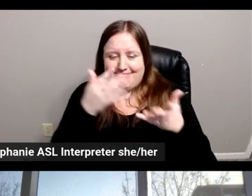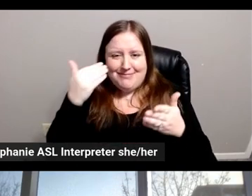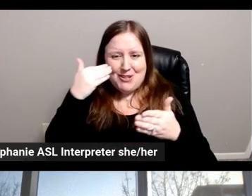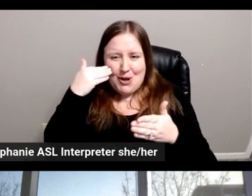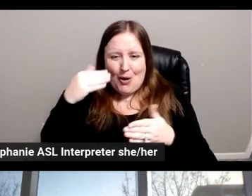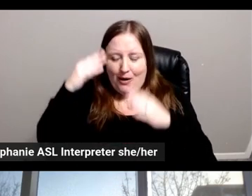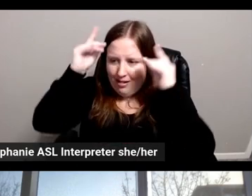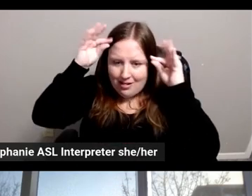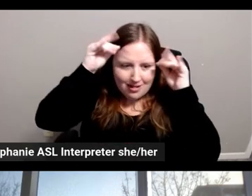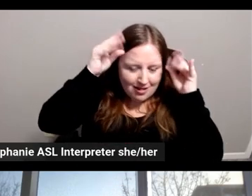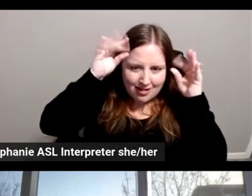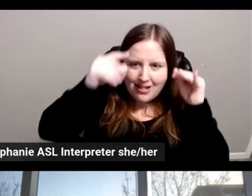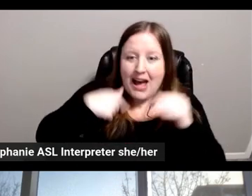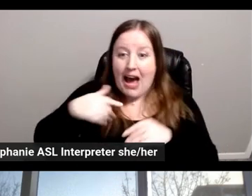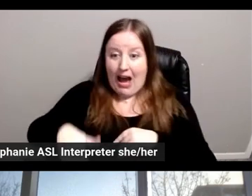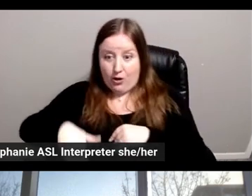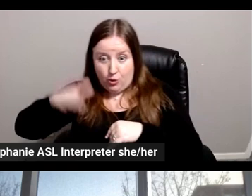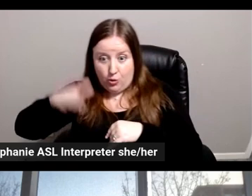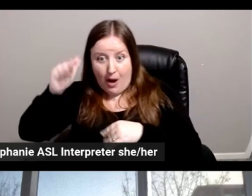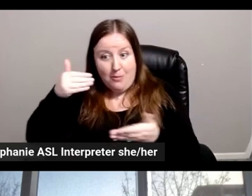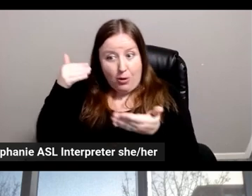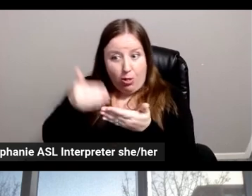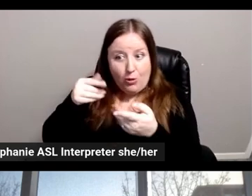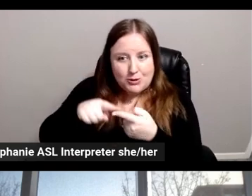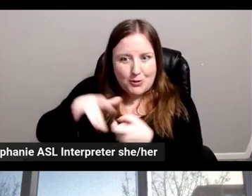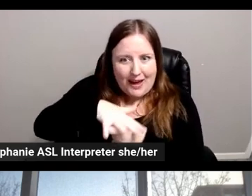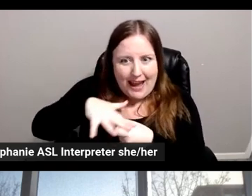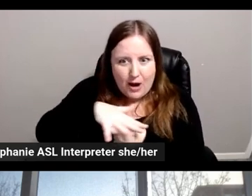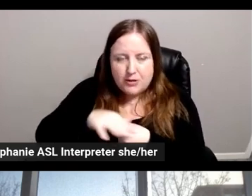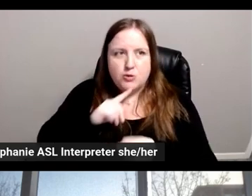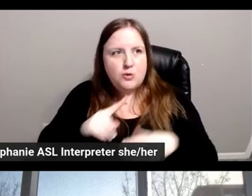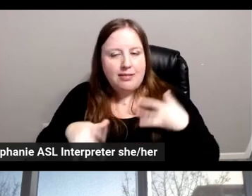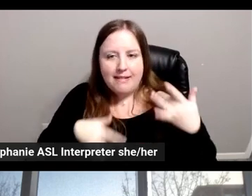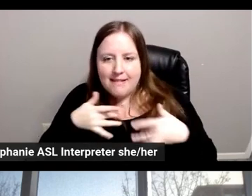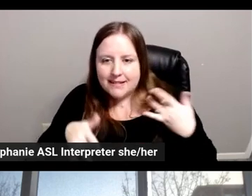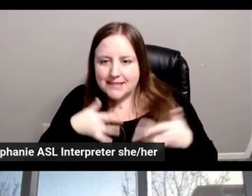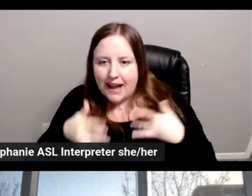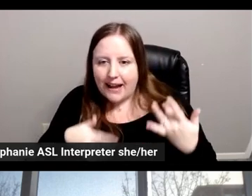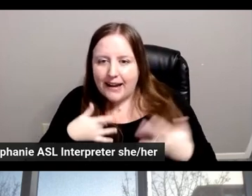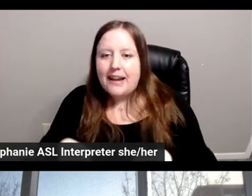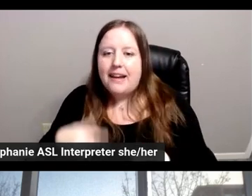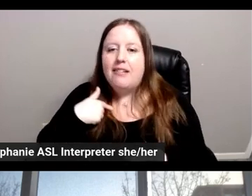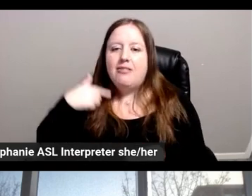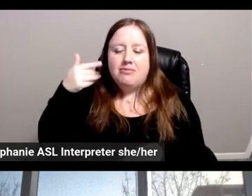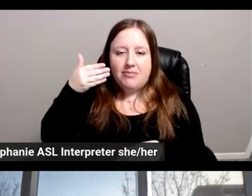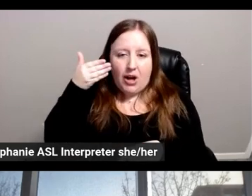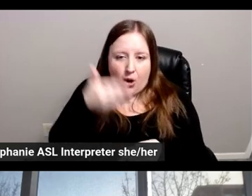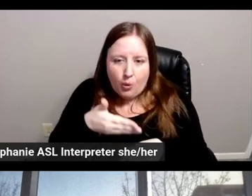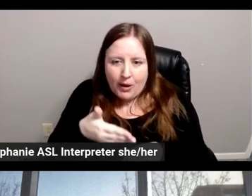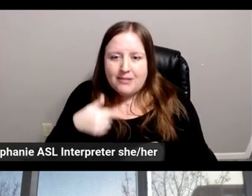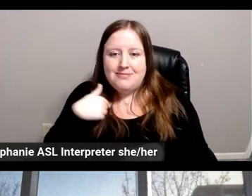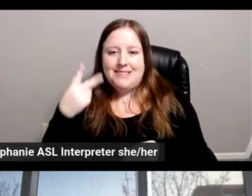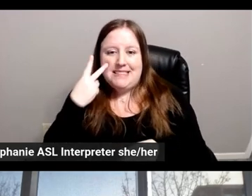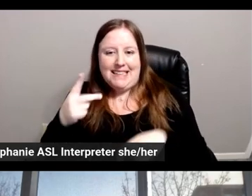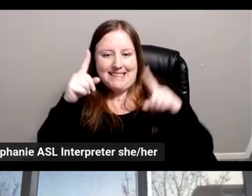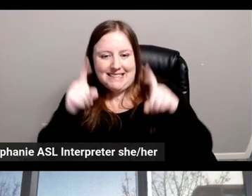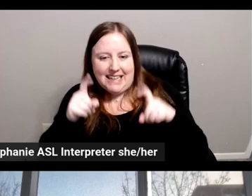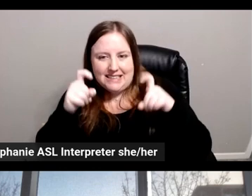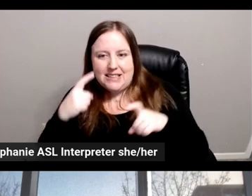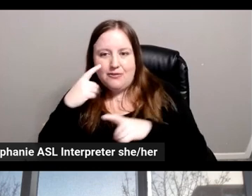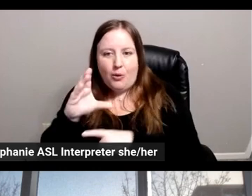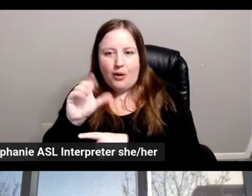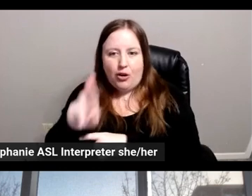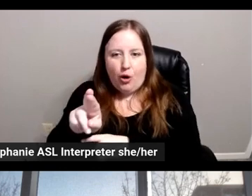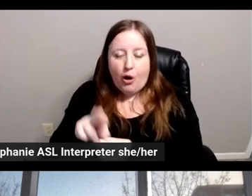place that is literally 10 minutes from Marinello. I was going there to see Schumacher, testing the car exactly like today. So at that